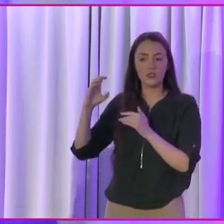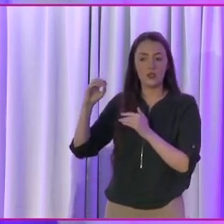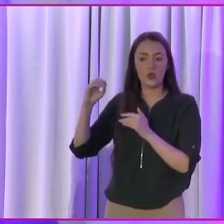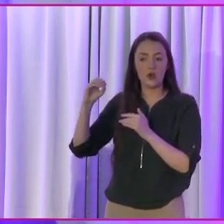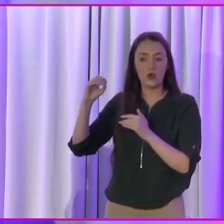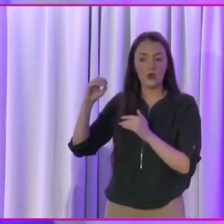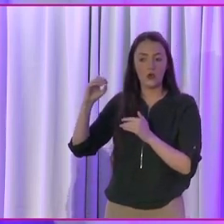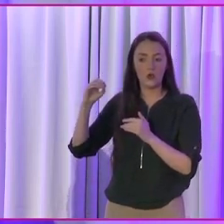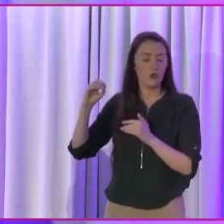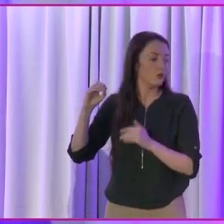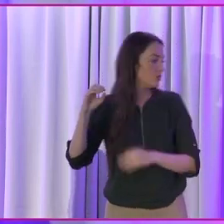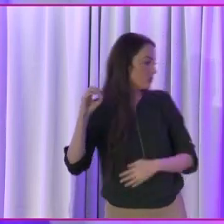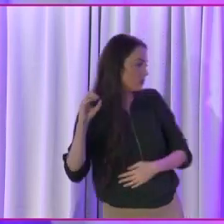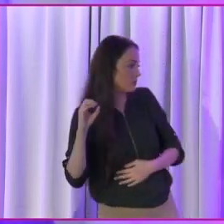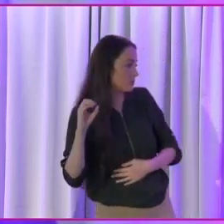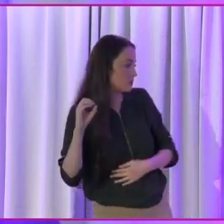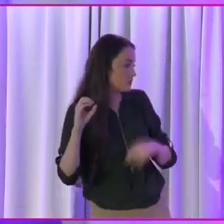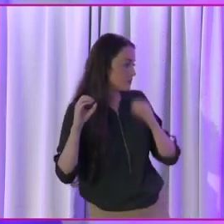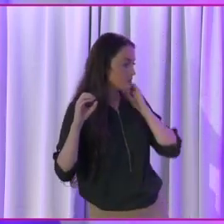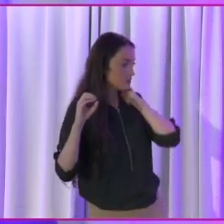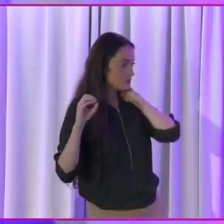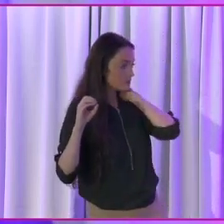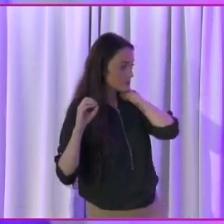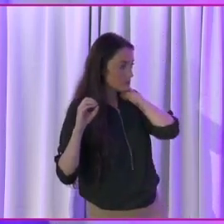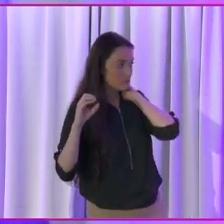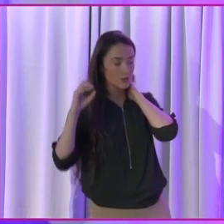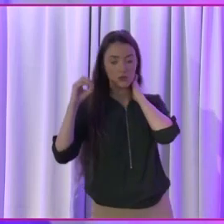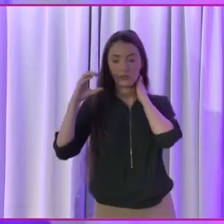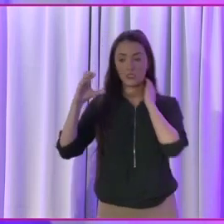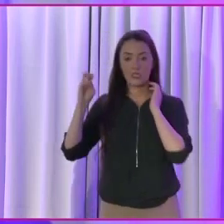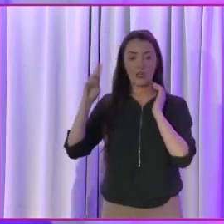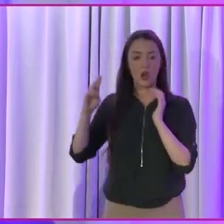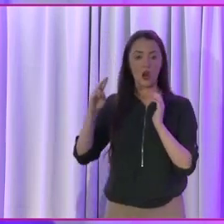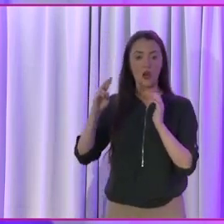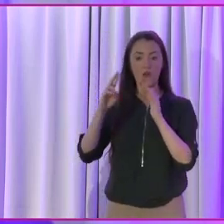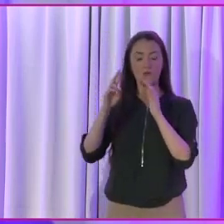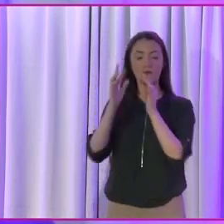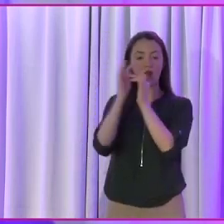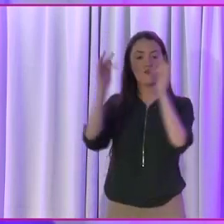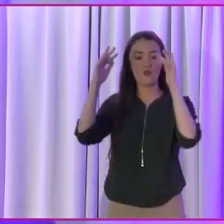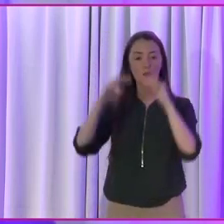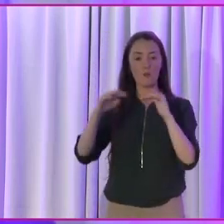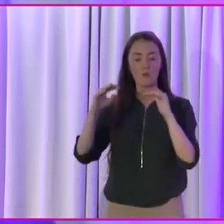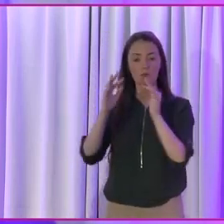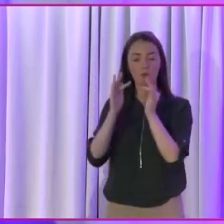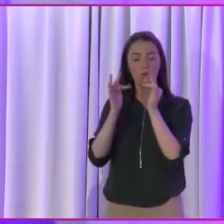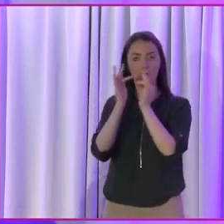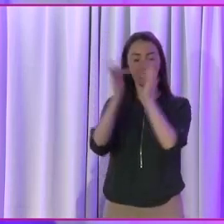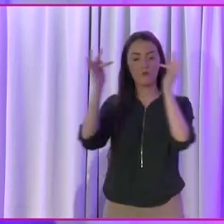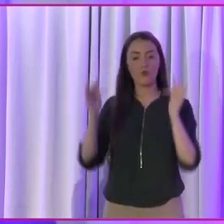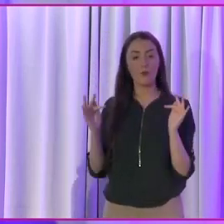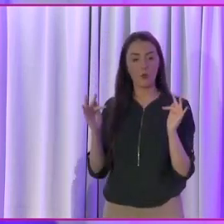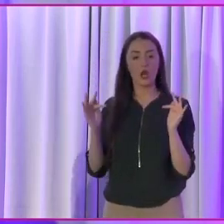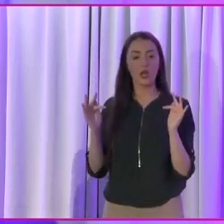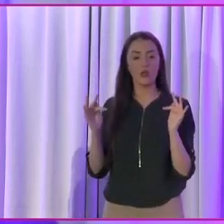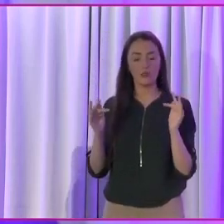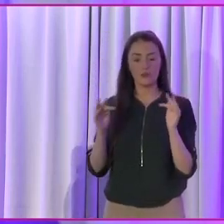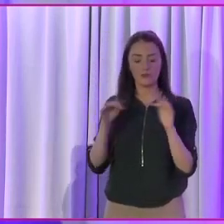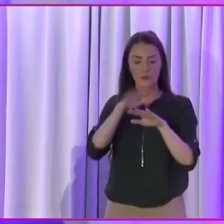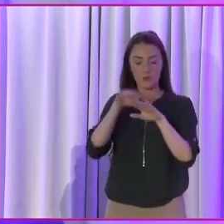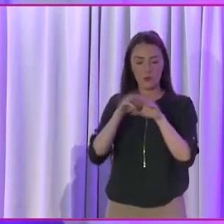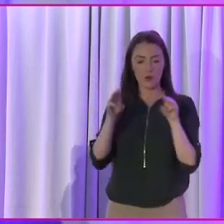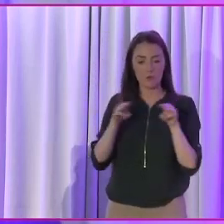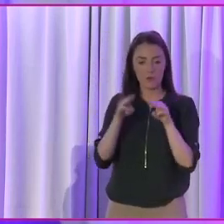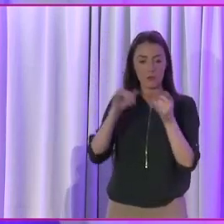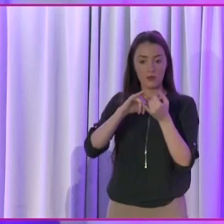objective is to try and create toolkits and try and create a framework where people, where